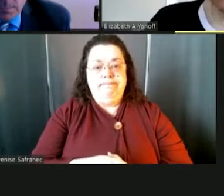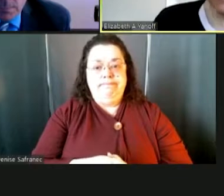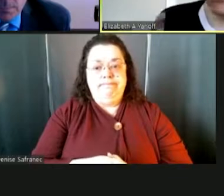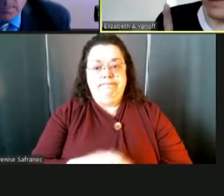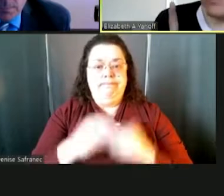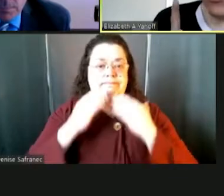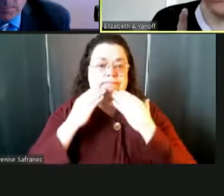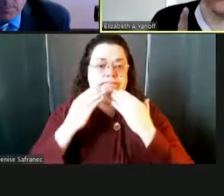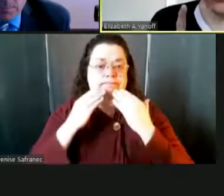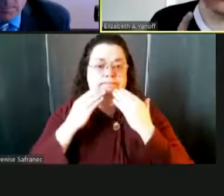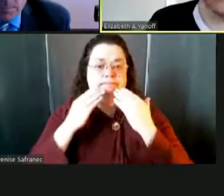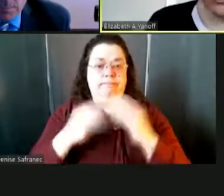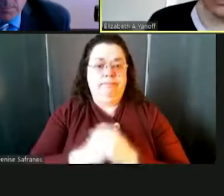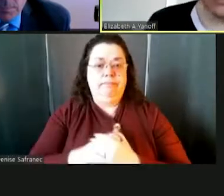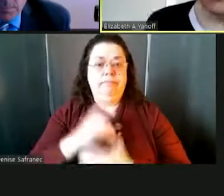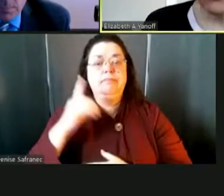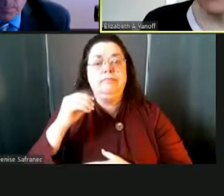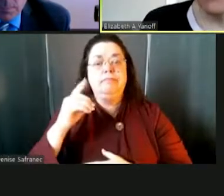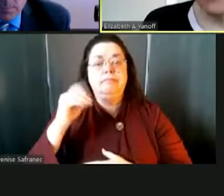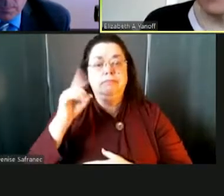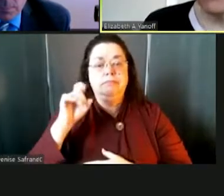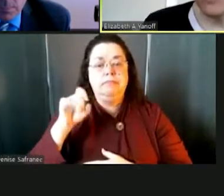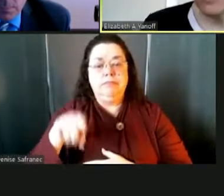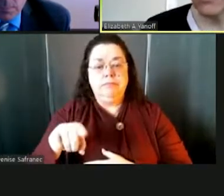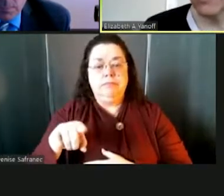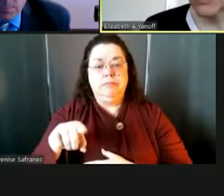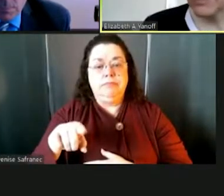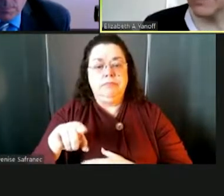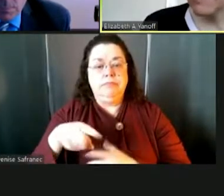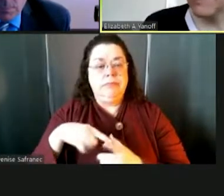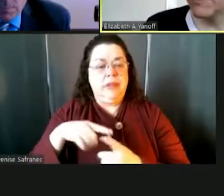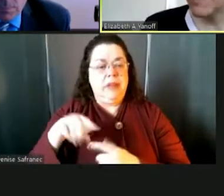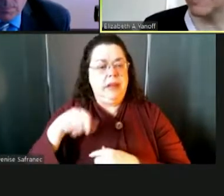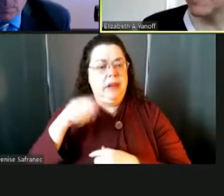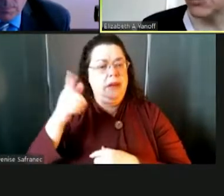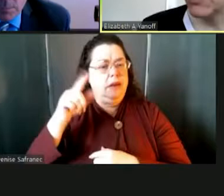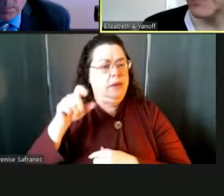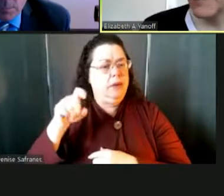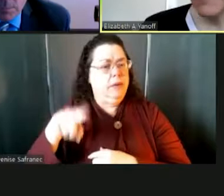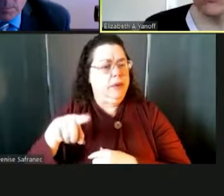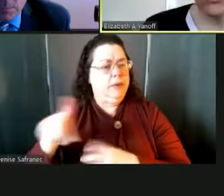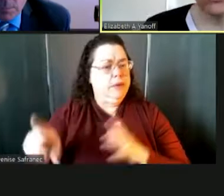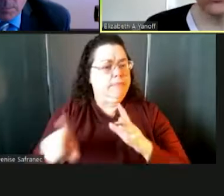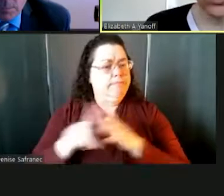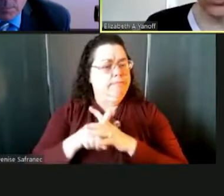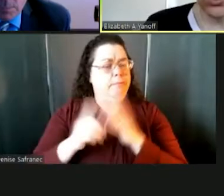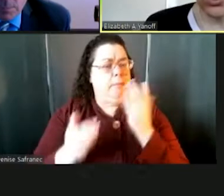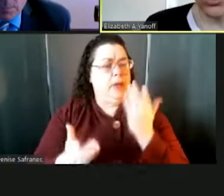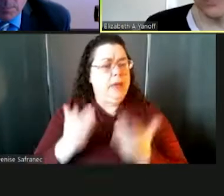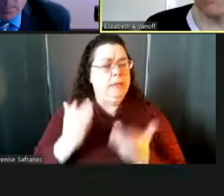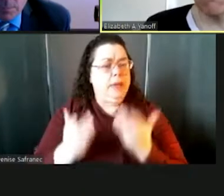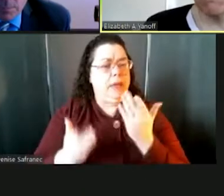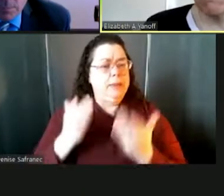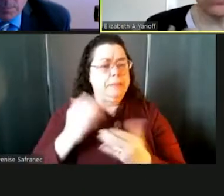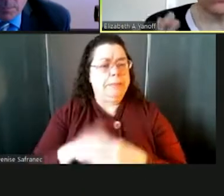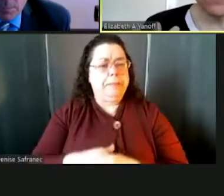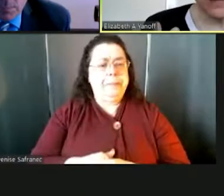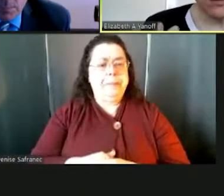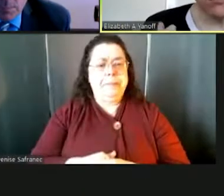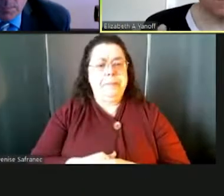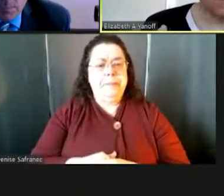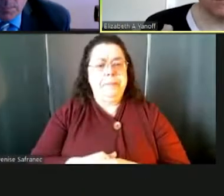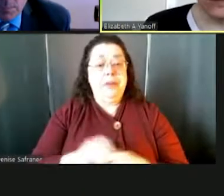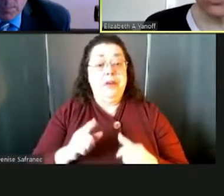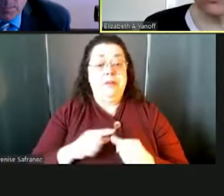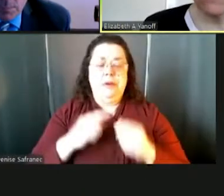Thank you for that. Well, I have one more question and then we might have another question come in while I'm doing that. So, um, first,